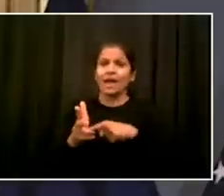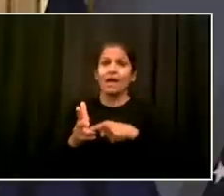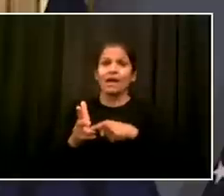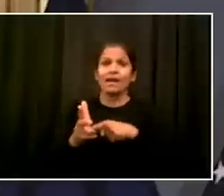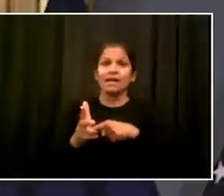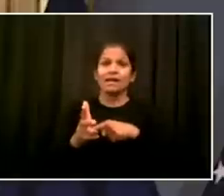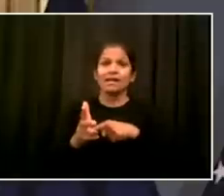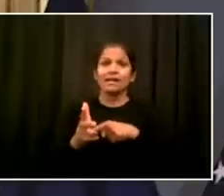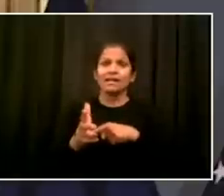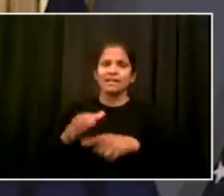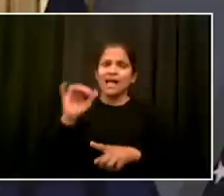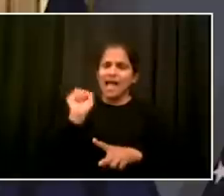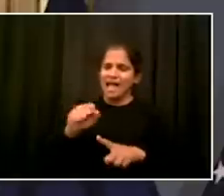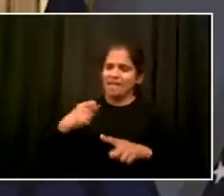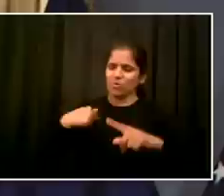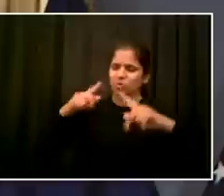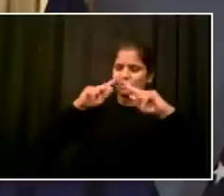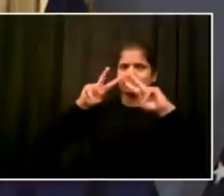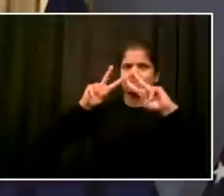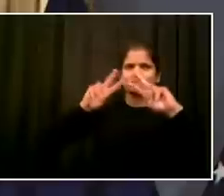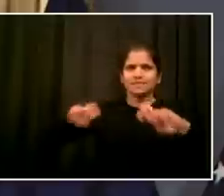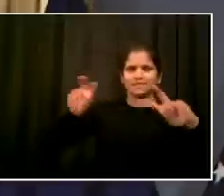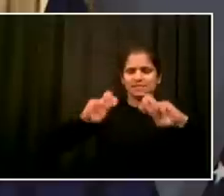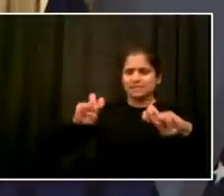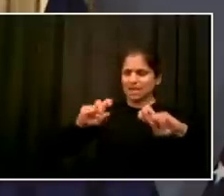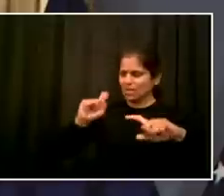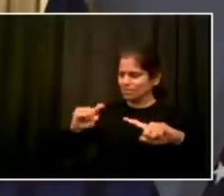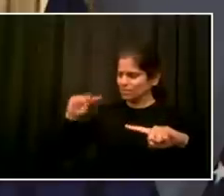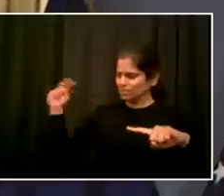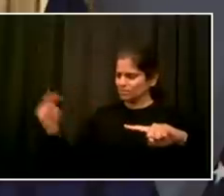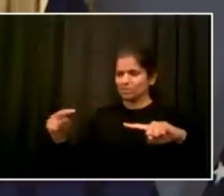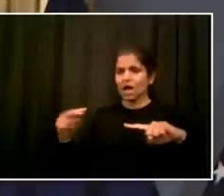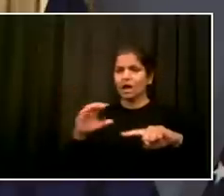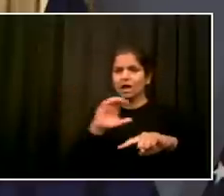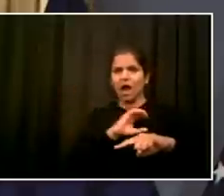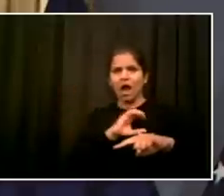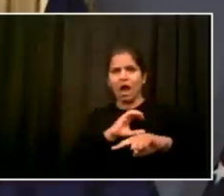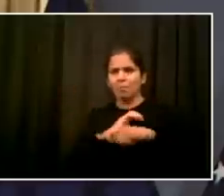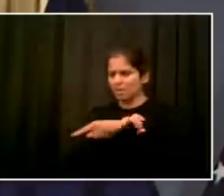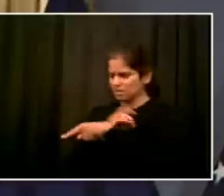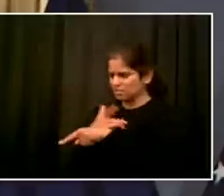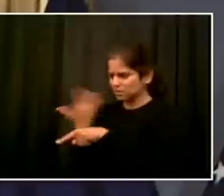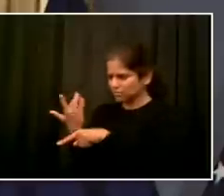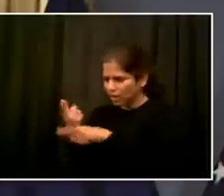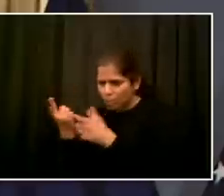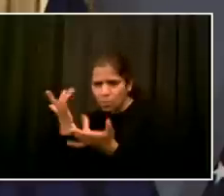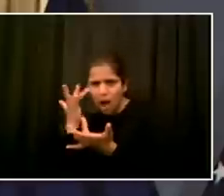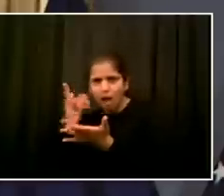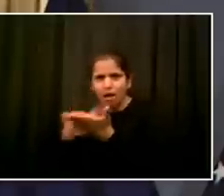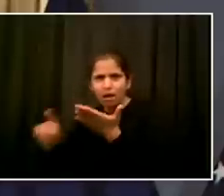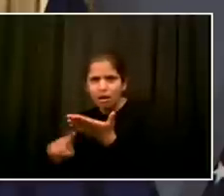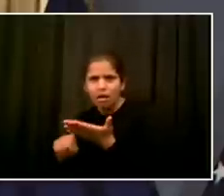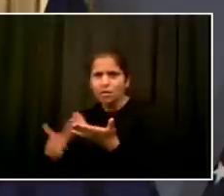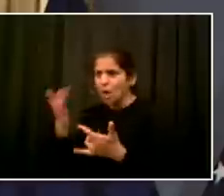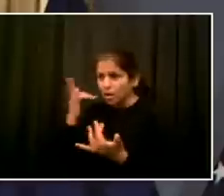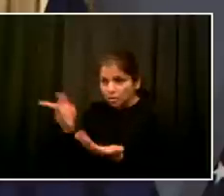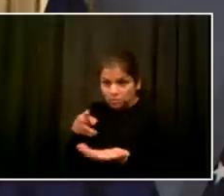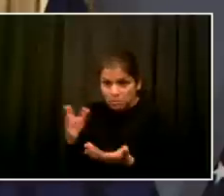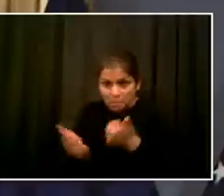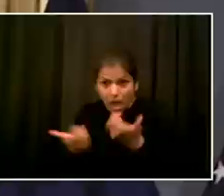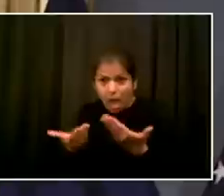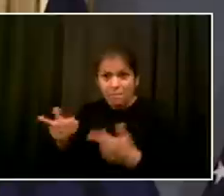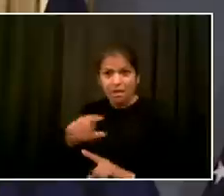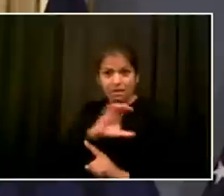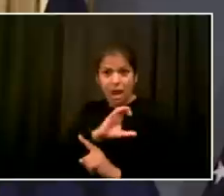look at it fairly, Gloria, and I urge you to also, and anyone in the media, to report it accurately. There are protests and there are mobs.